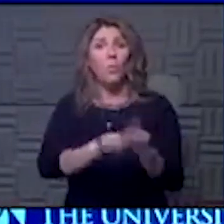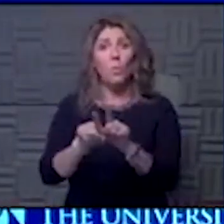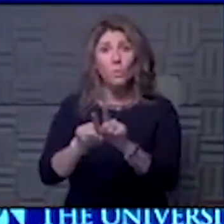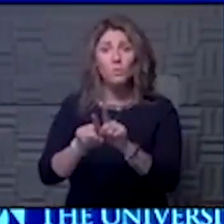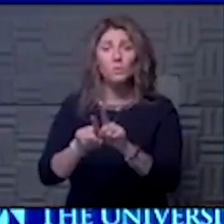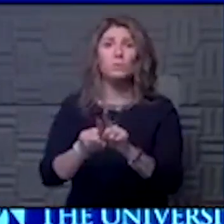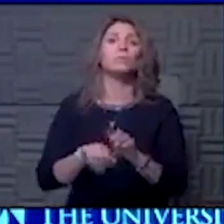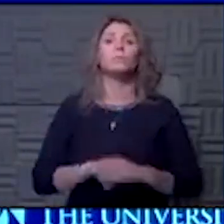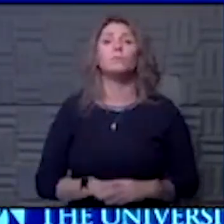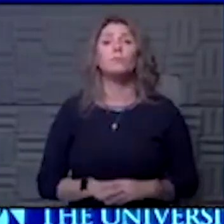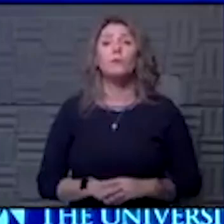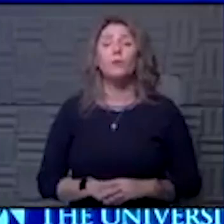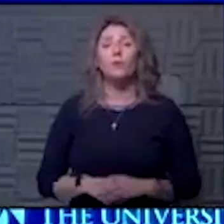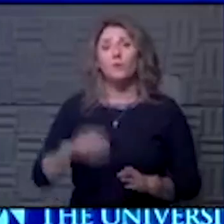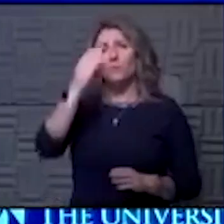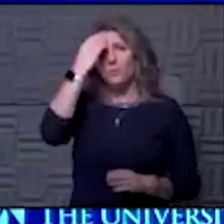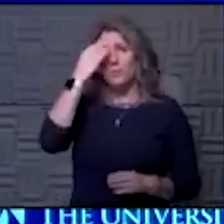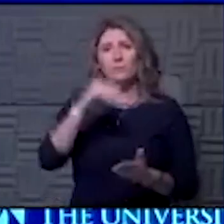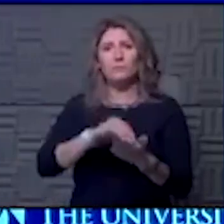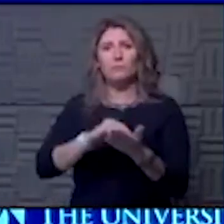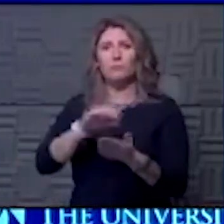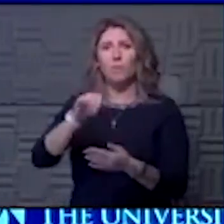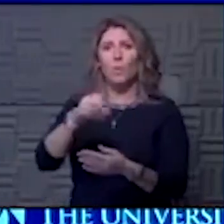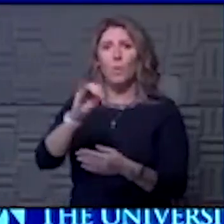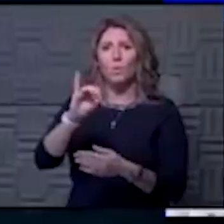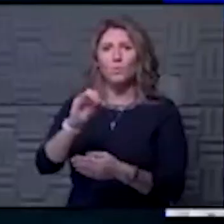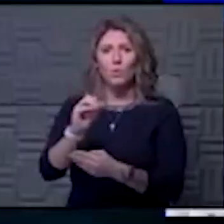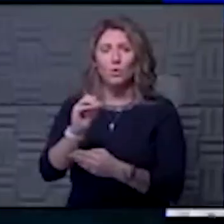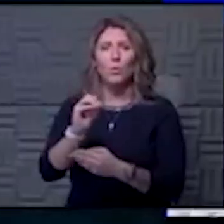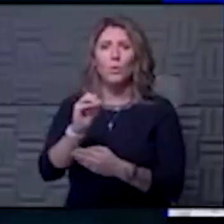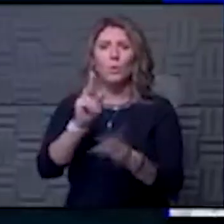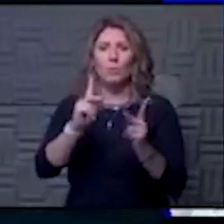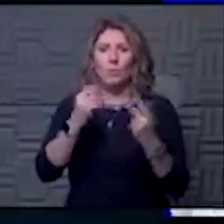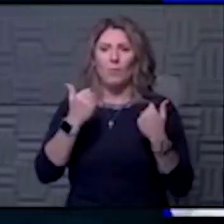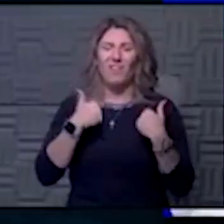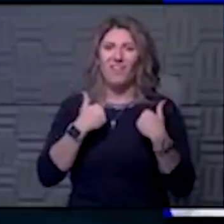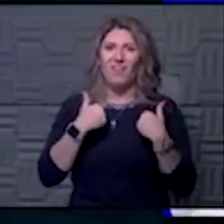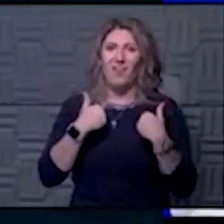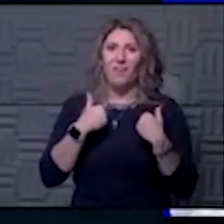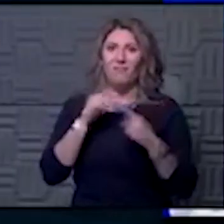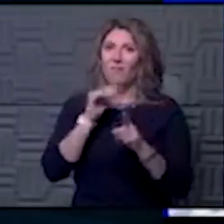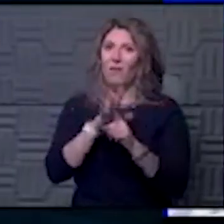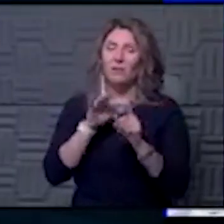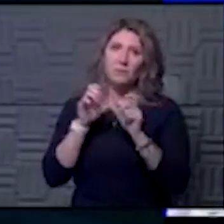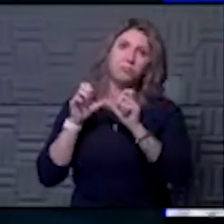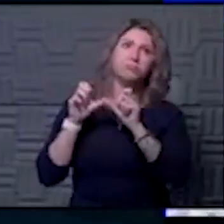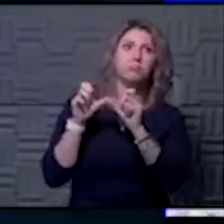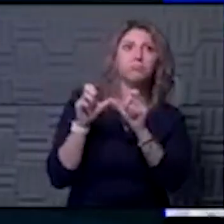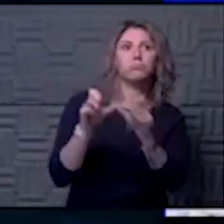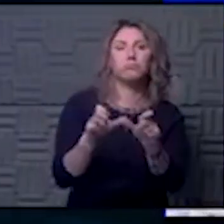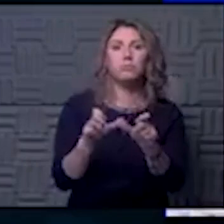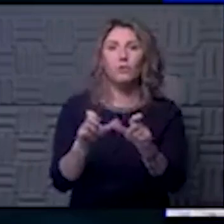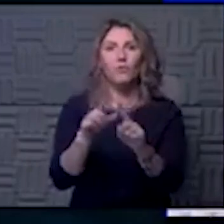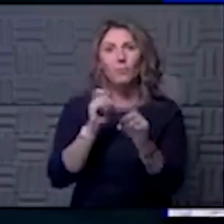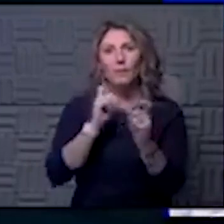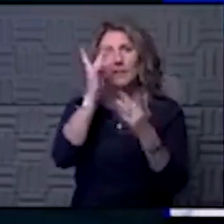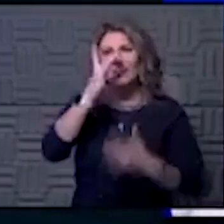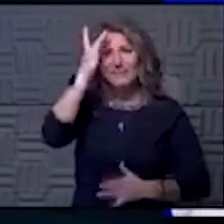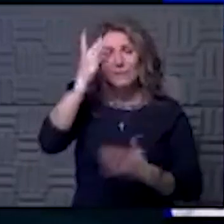Because we know Dr. Rojo and people that have had long-term effects of a disease, you don't want to get that disease again.